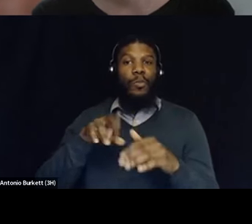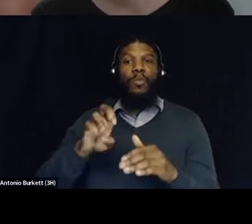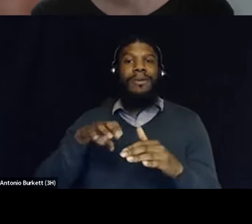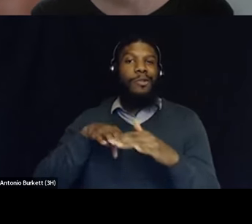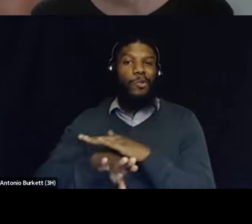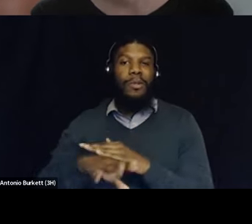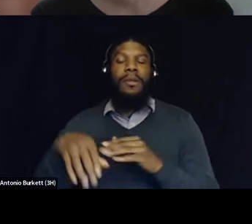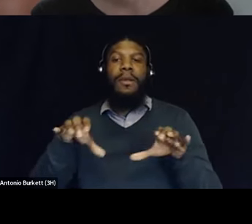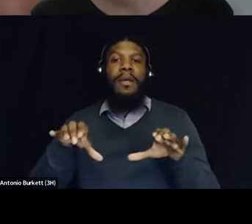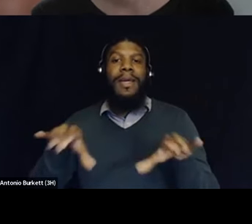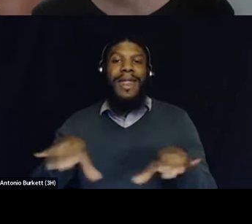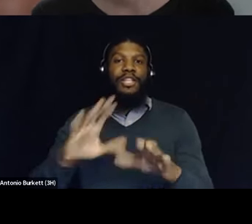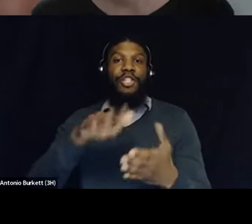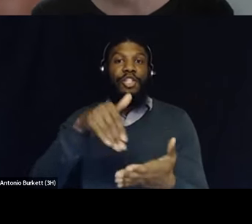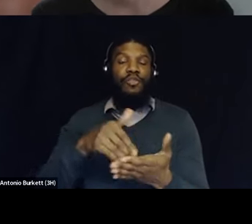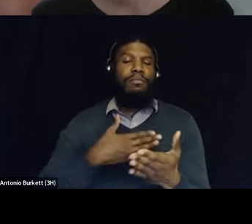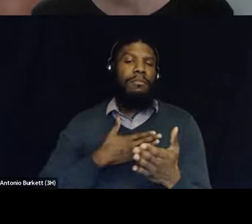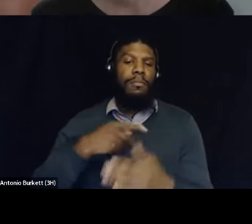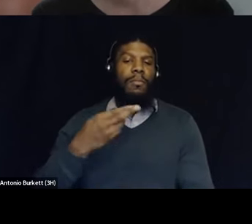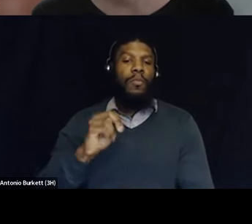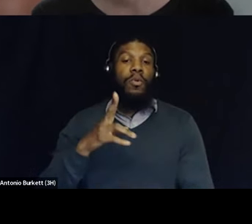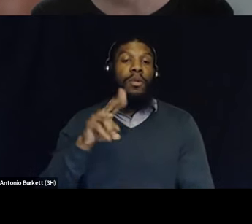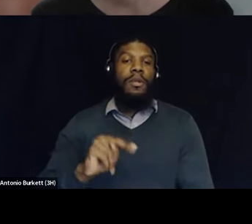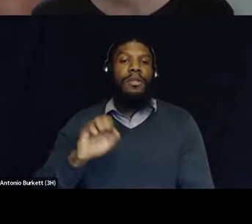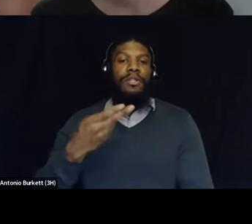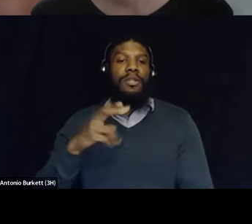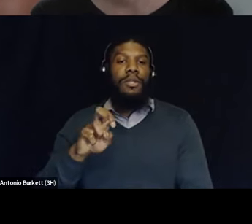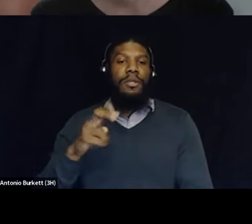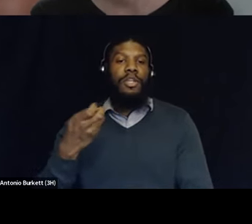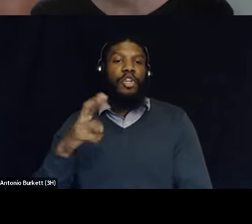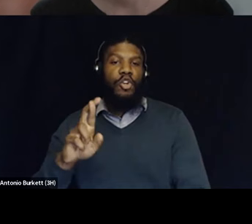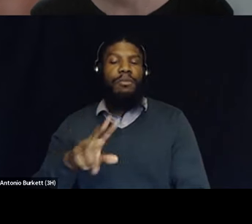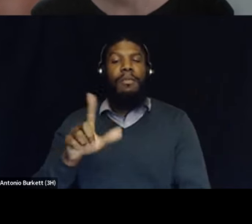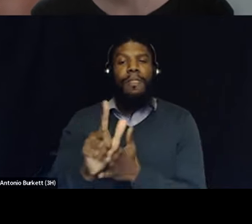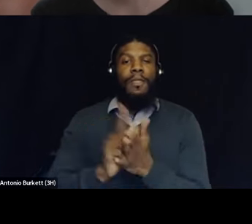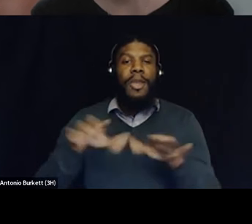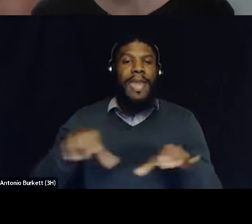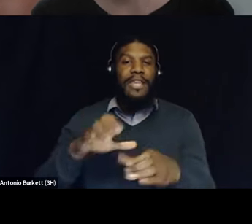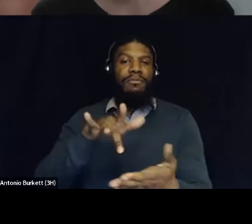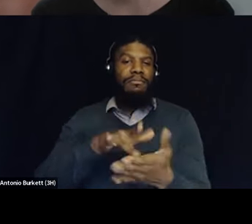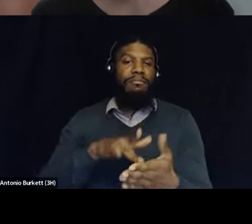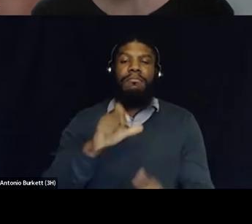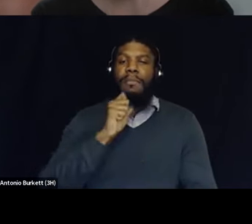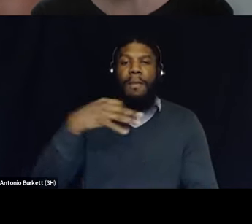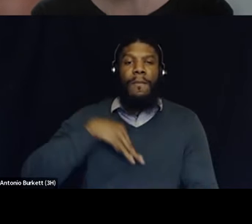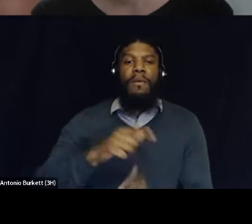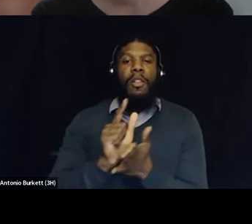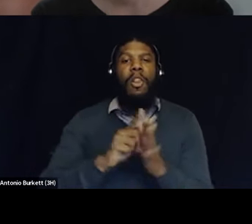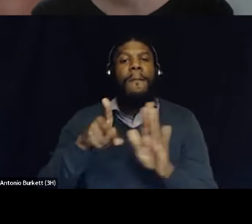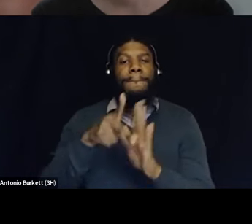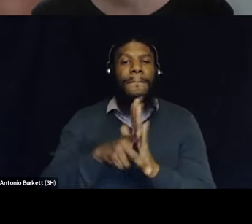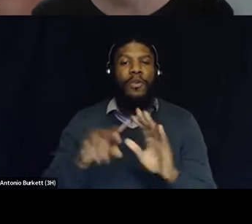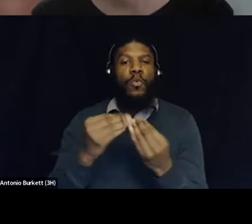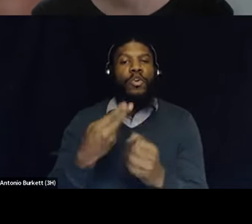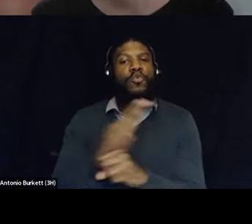My pronouns are she and her. The Legal Action Center is a nonprofit law and policy organization that uses legal